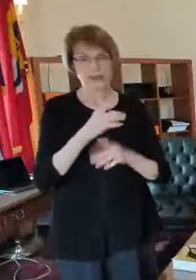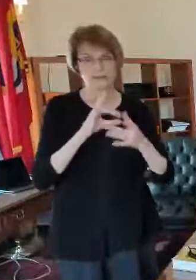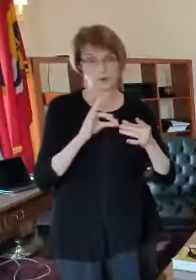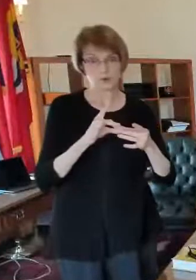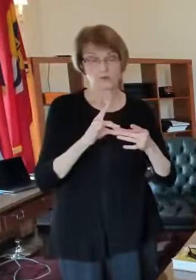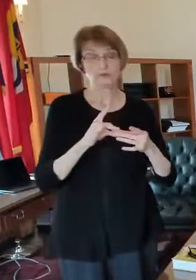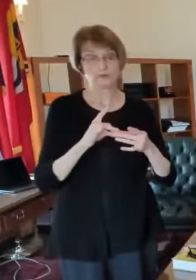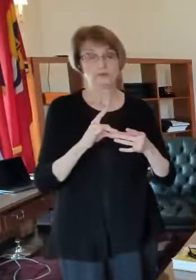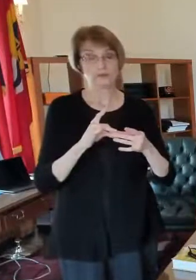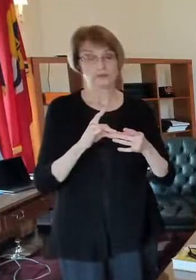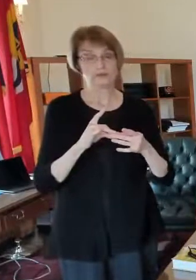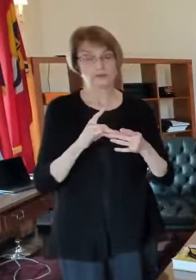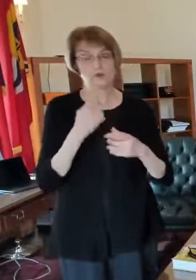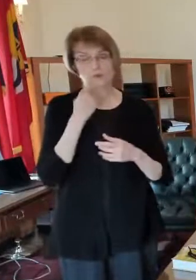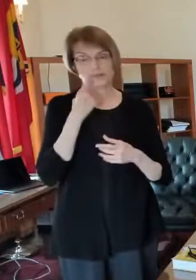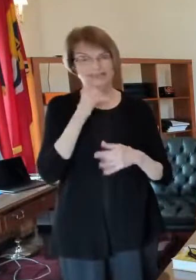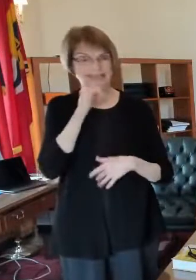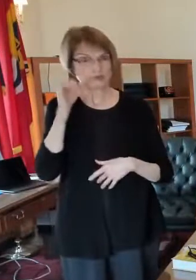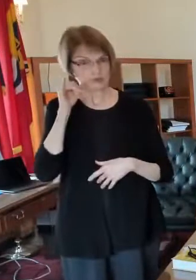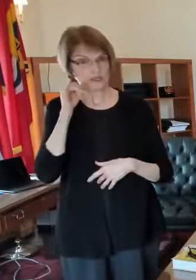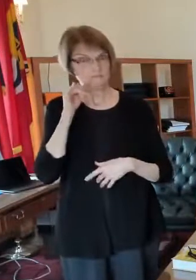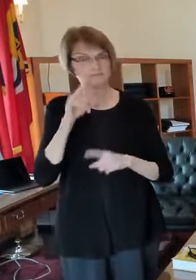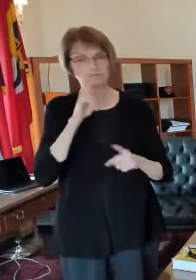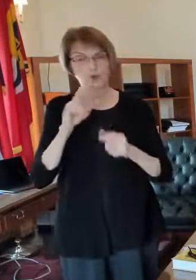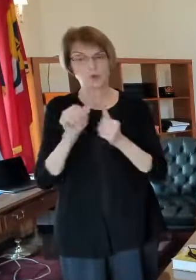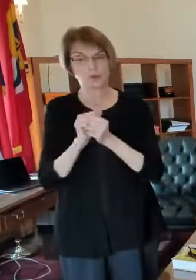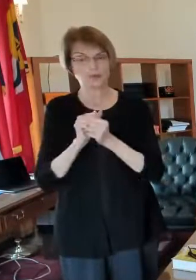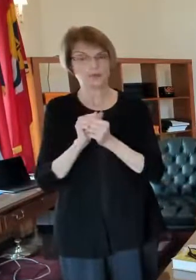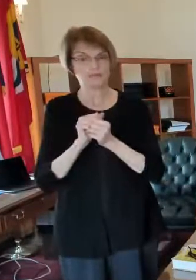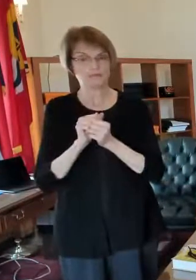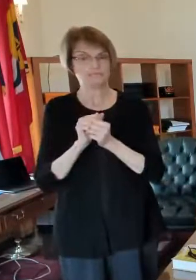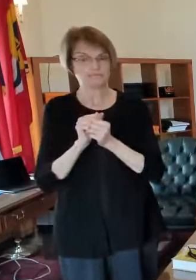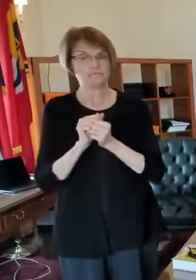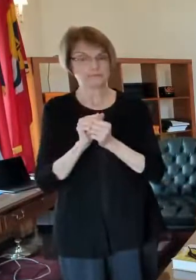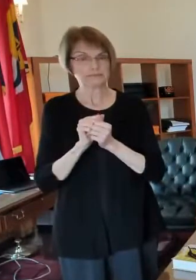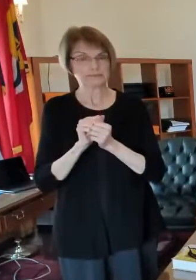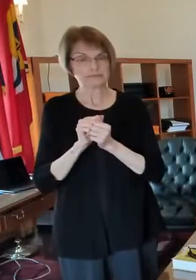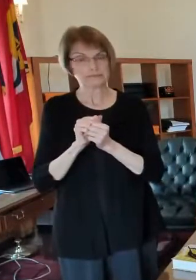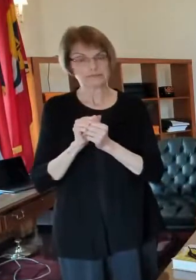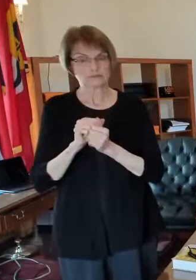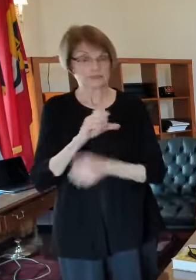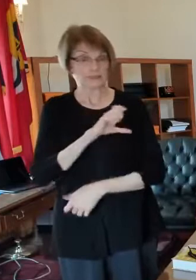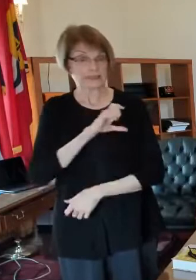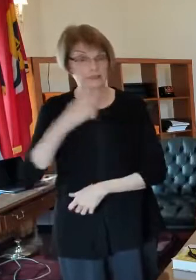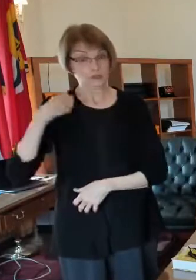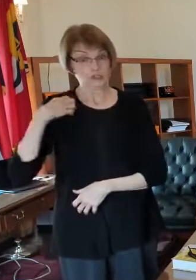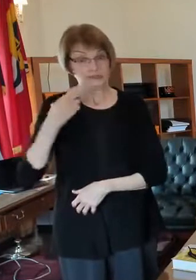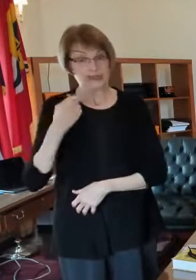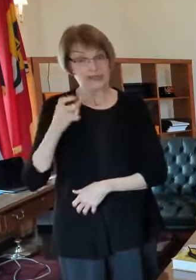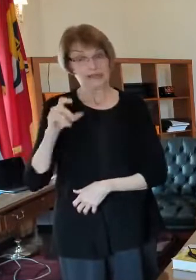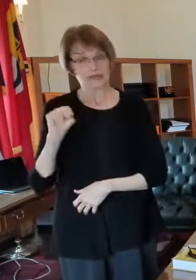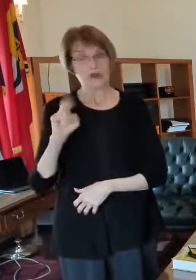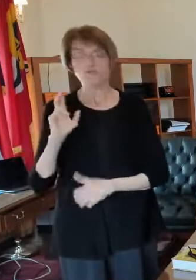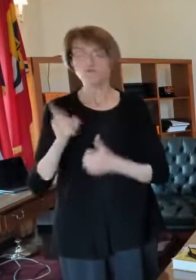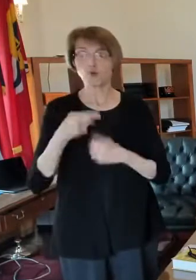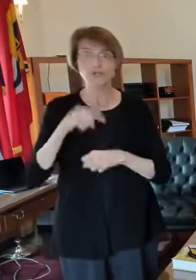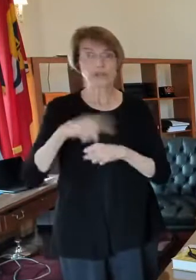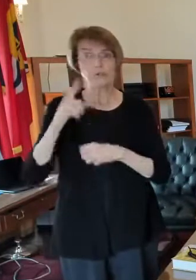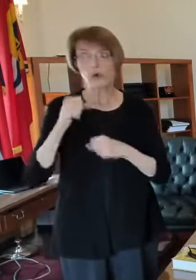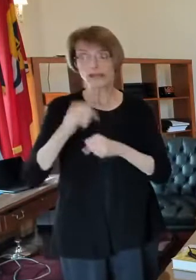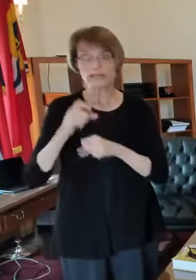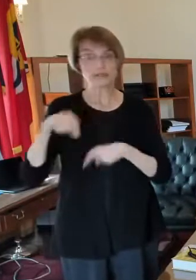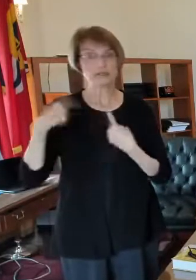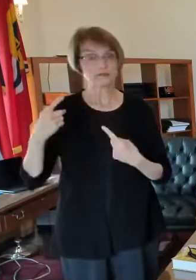first time I was speaking with Chief Hayden yesterday and this is the first time in almost a year that the St. Louis Police Department